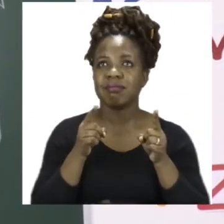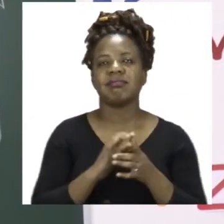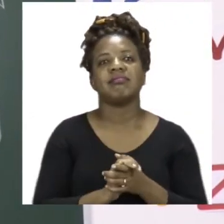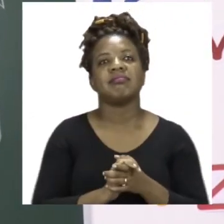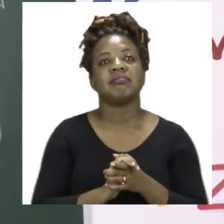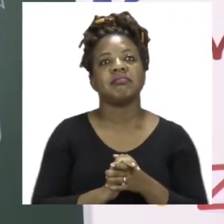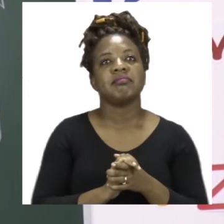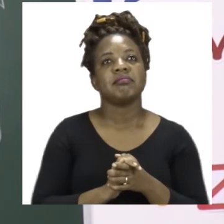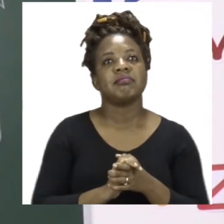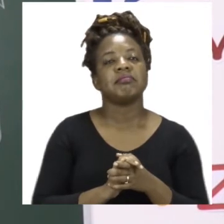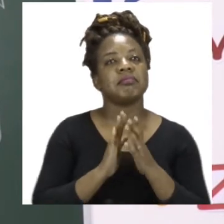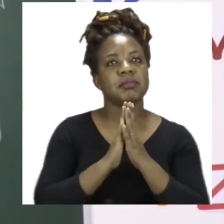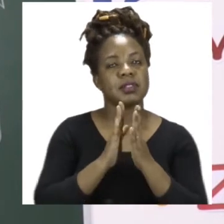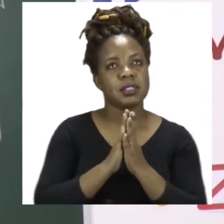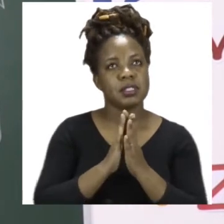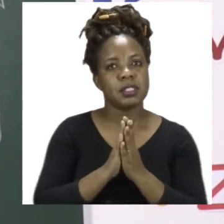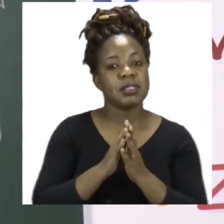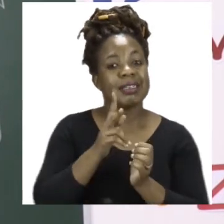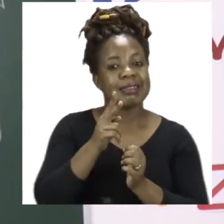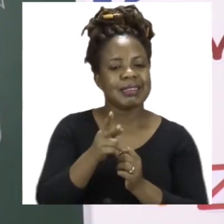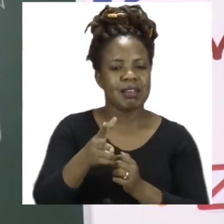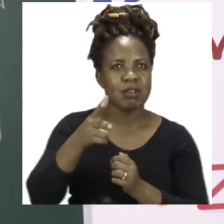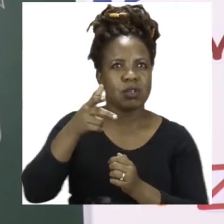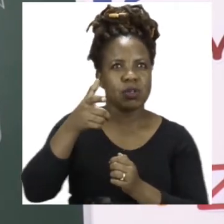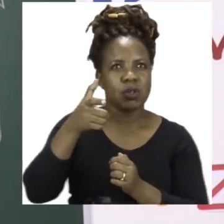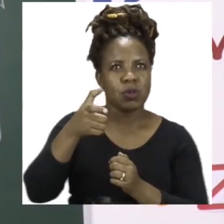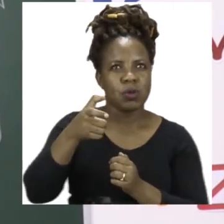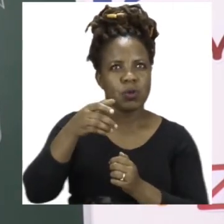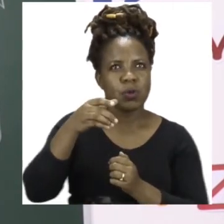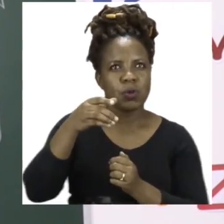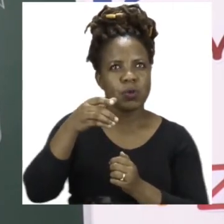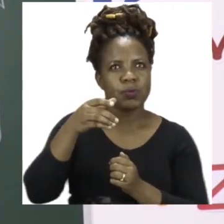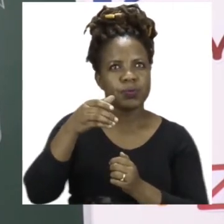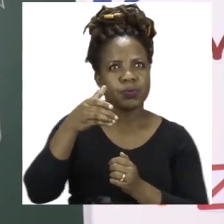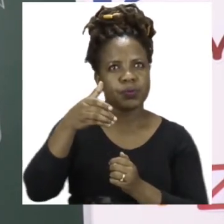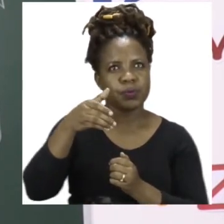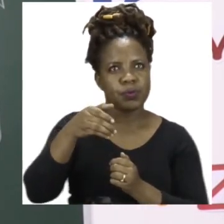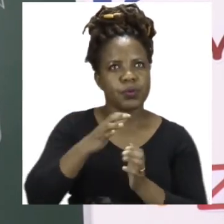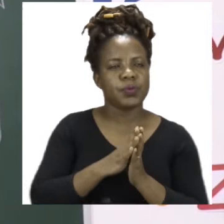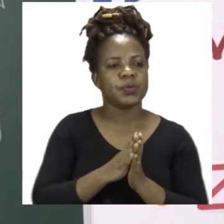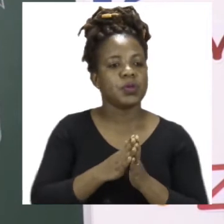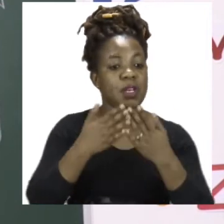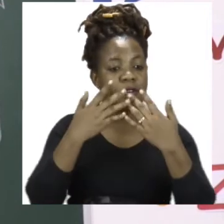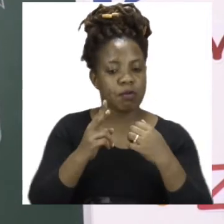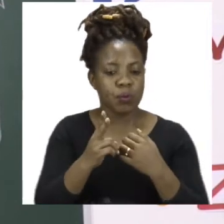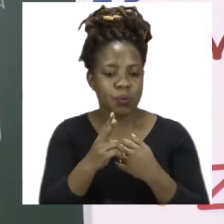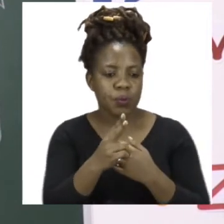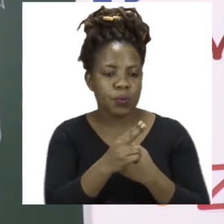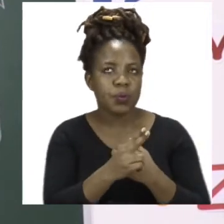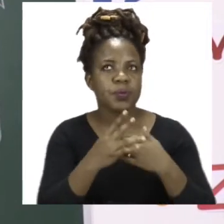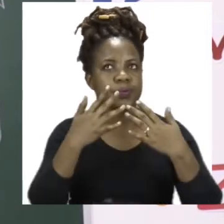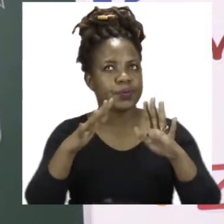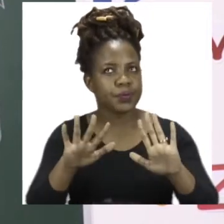of scissors, please can you hold it nicely. And when you are done, put it away. It is not